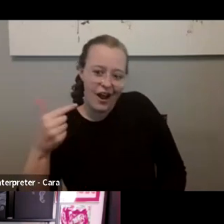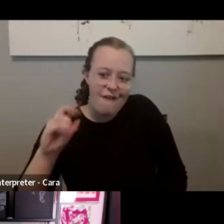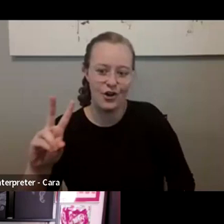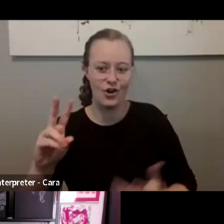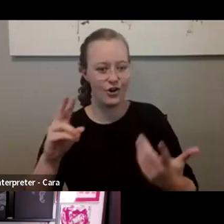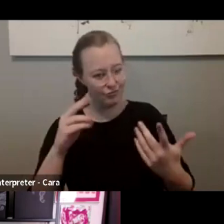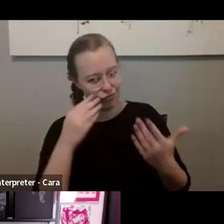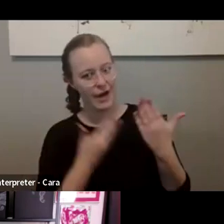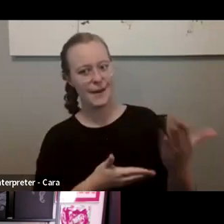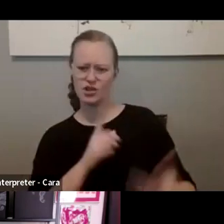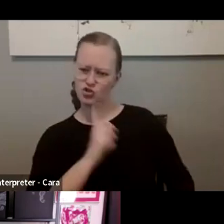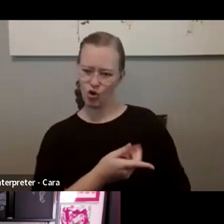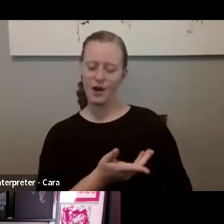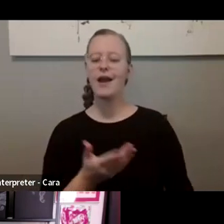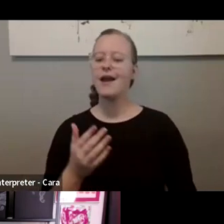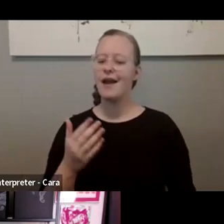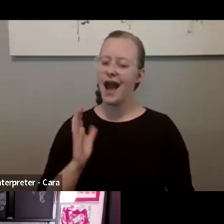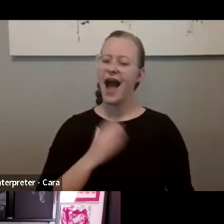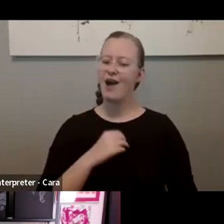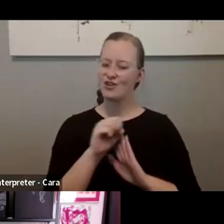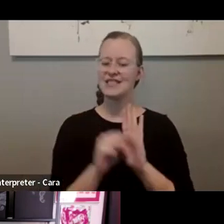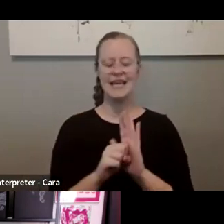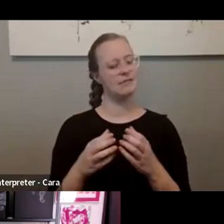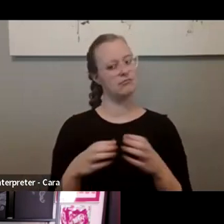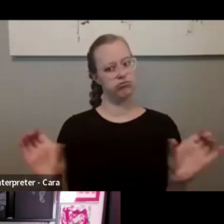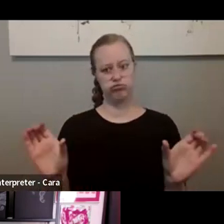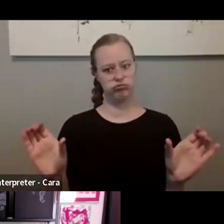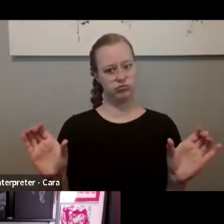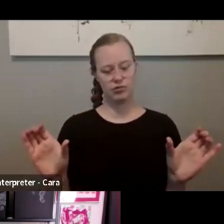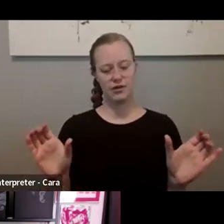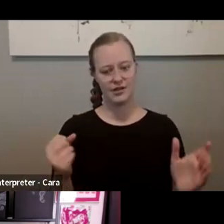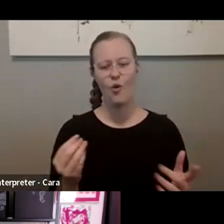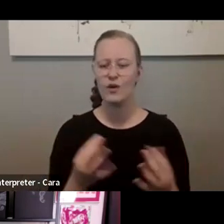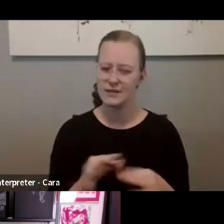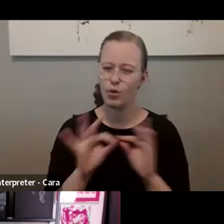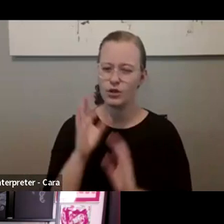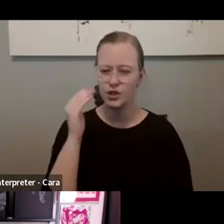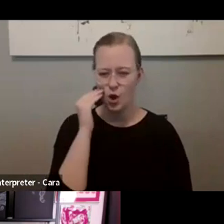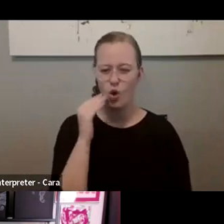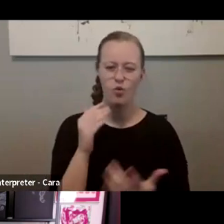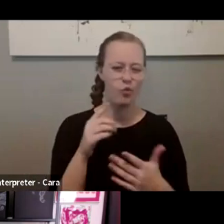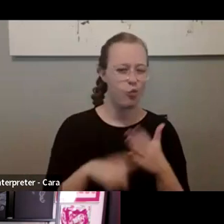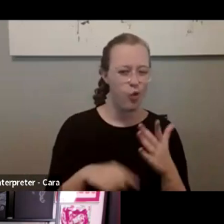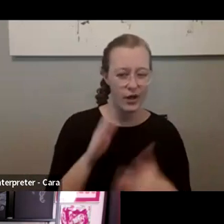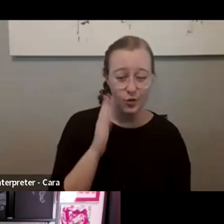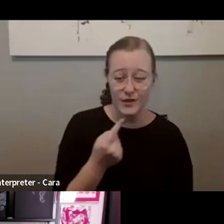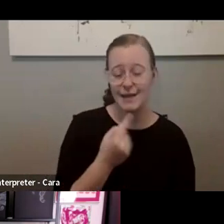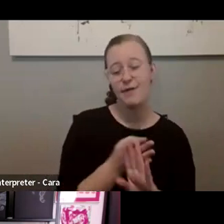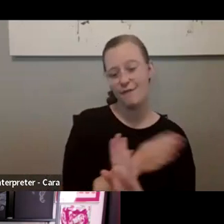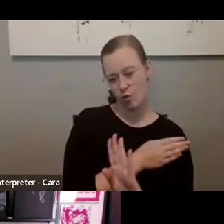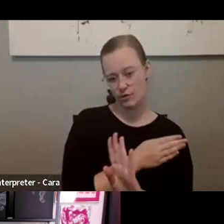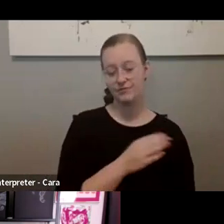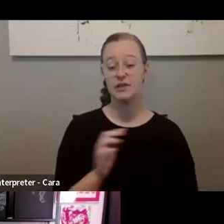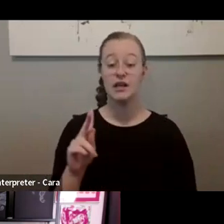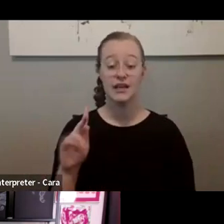state in terms of party. So it's important to know what you're going to say beforehand. In Kentucky, we